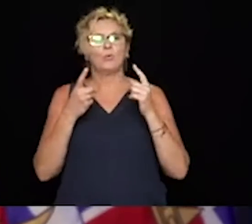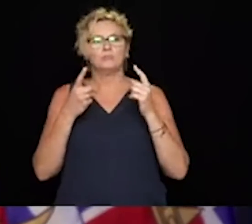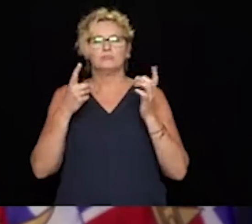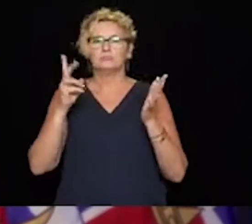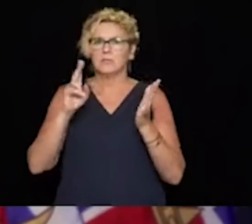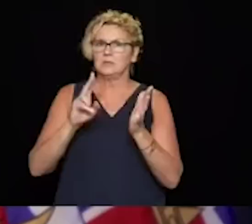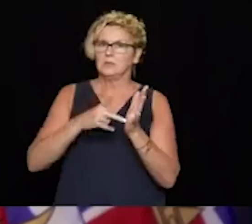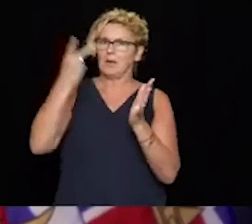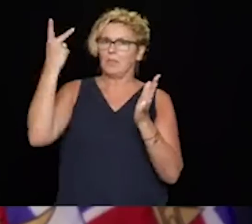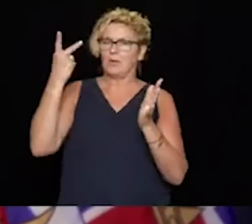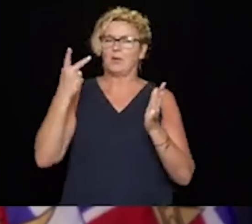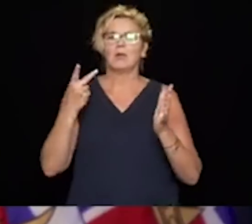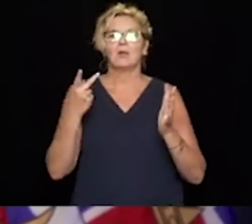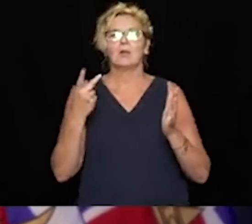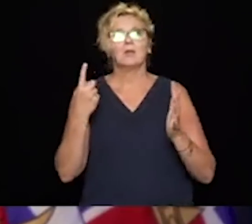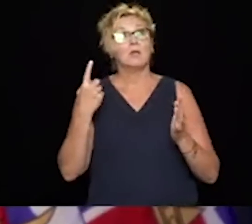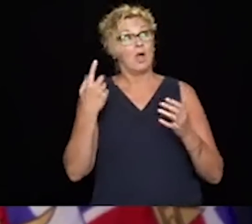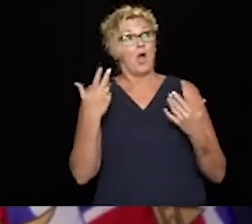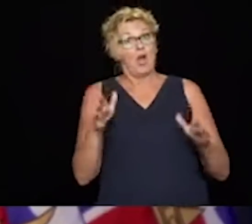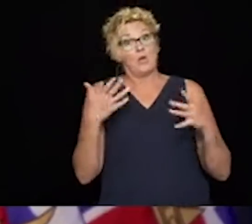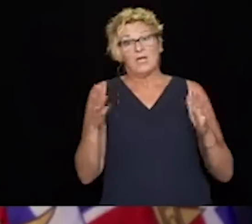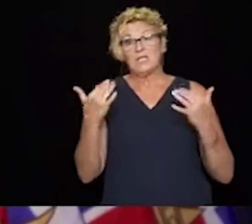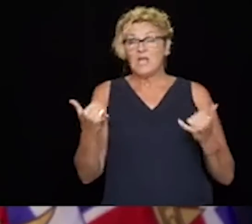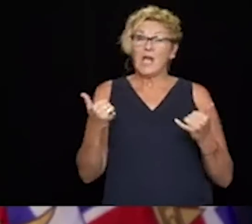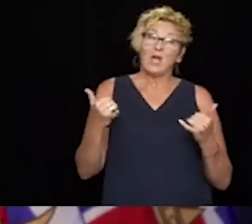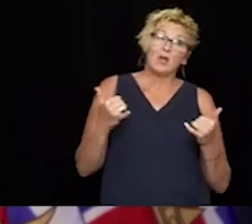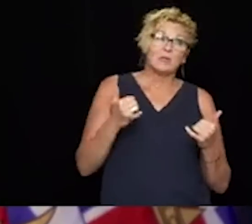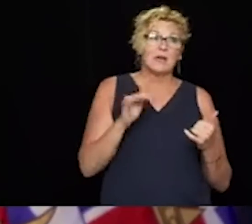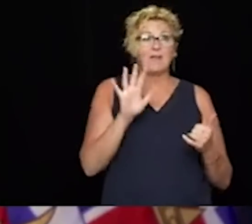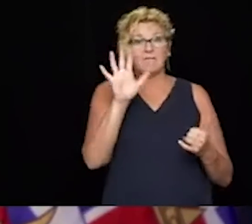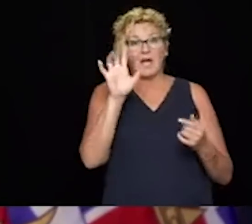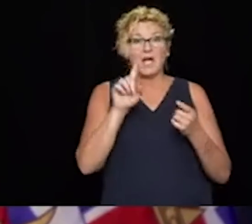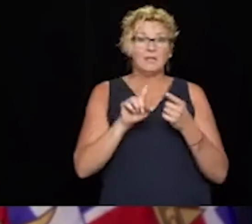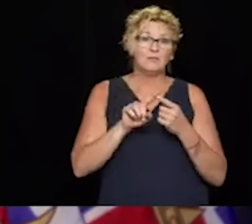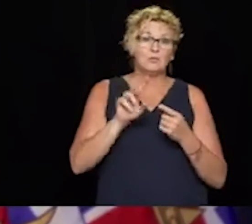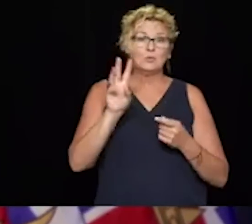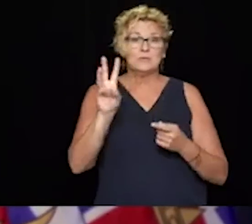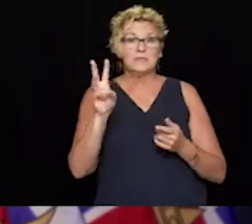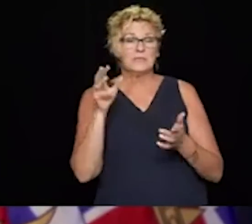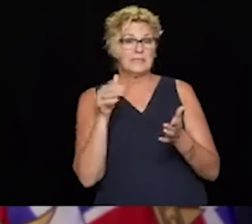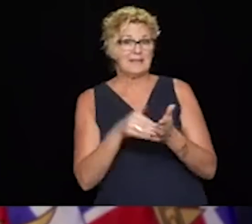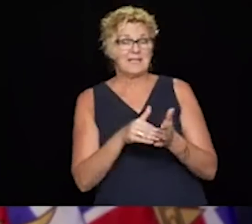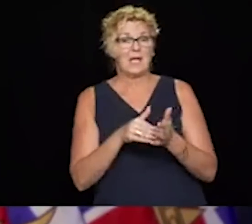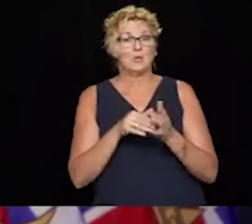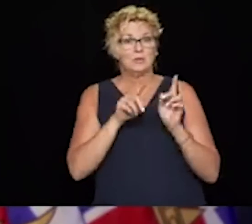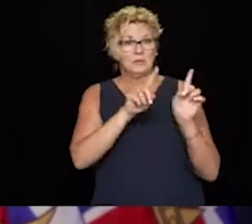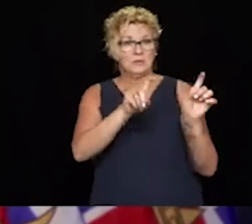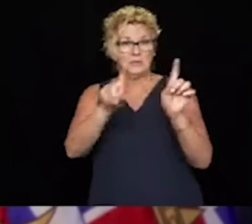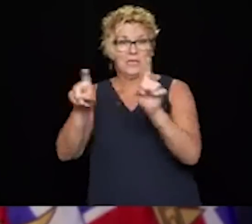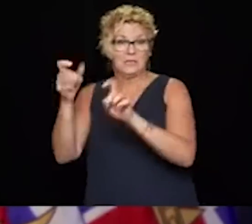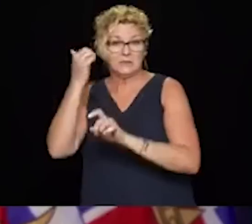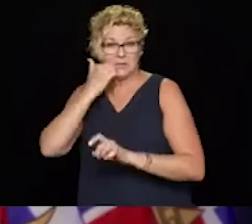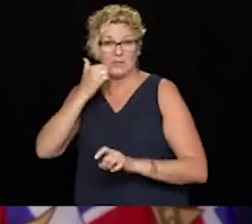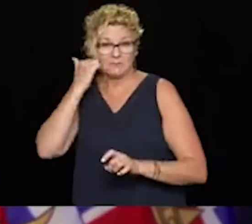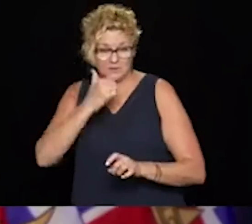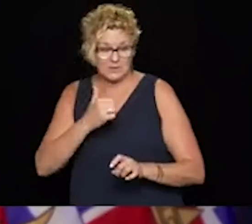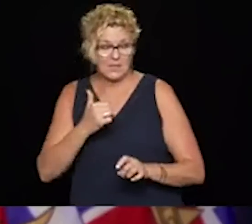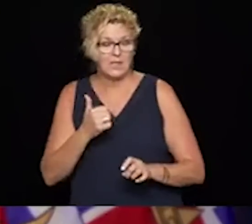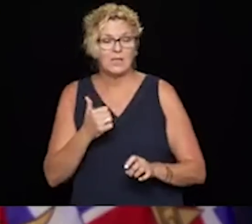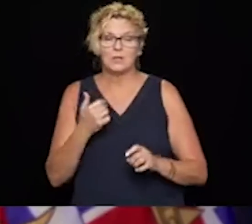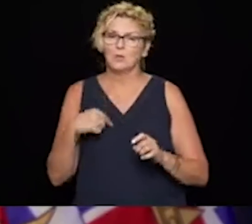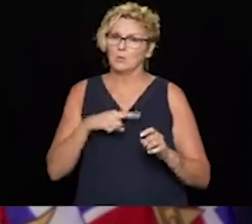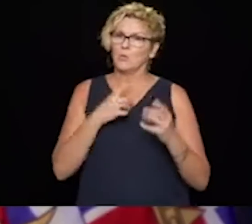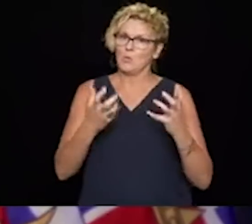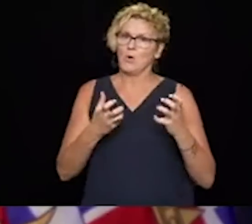,000 tests a day. So not everybody in the province needs a test, as we know. It's people who are